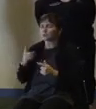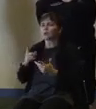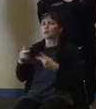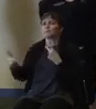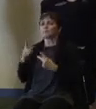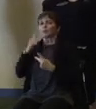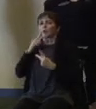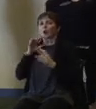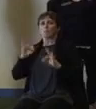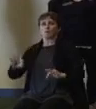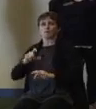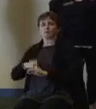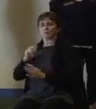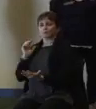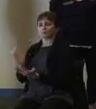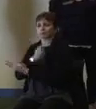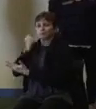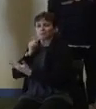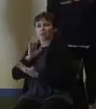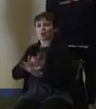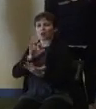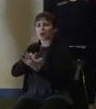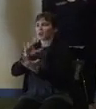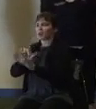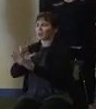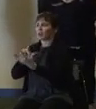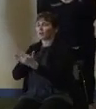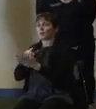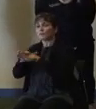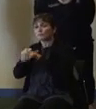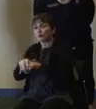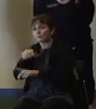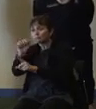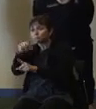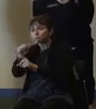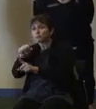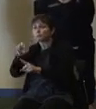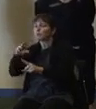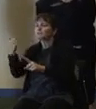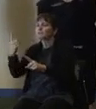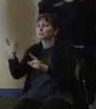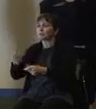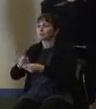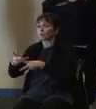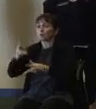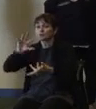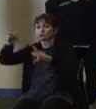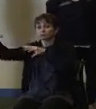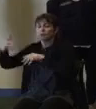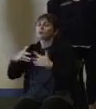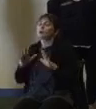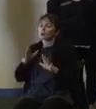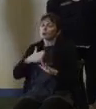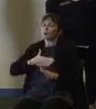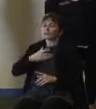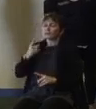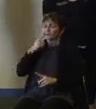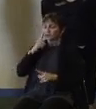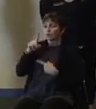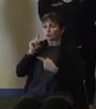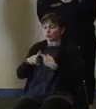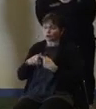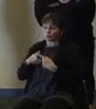it be fraudulently through criminal acts or potentially to cause other unrest. Please think critically when you get updates. Seek